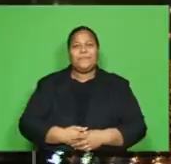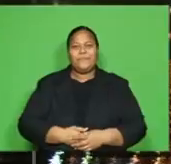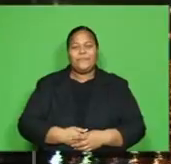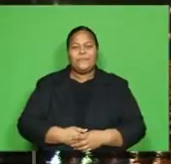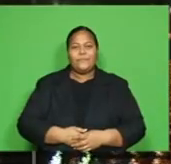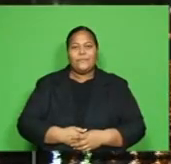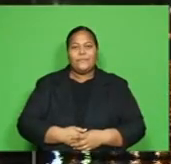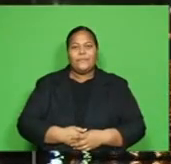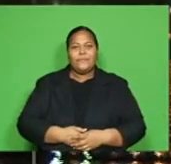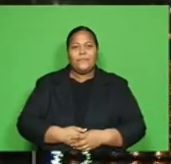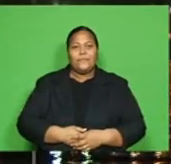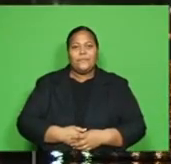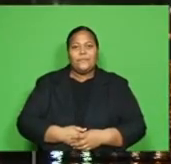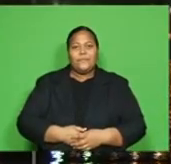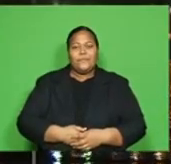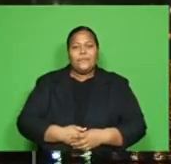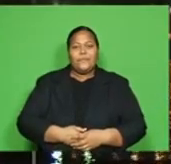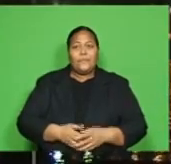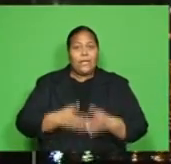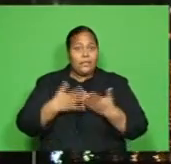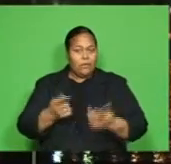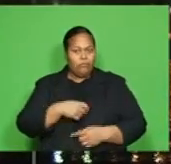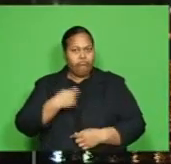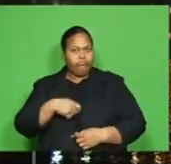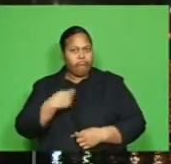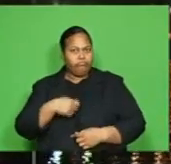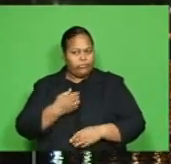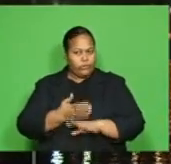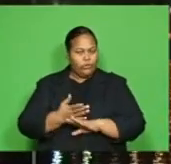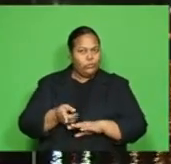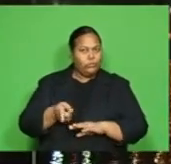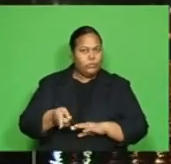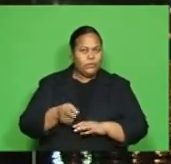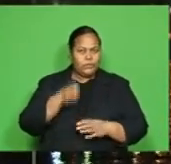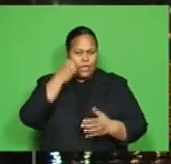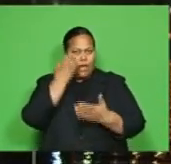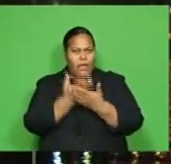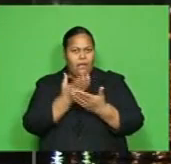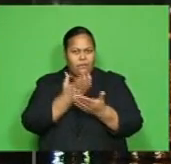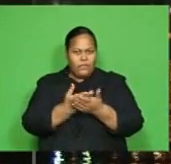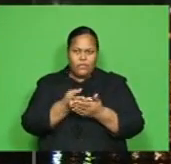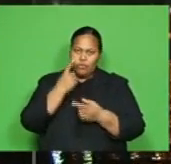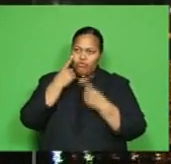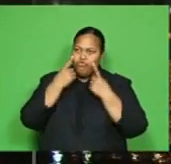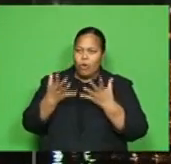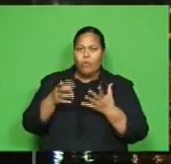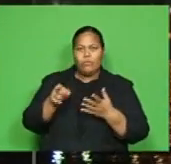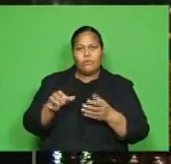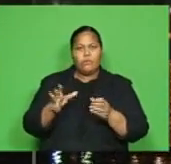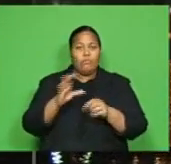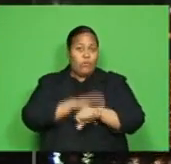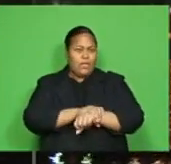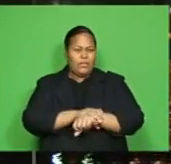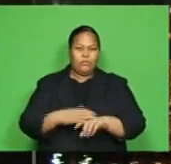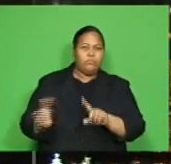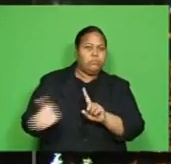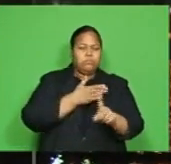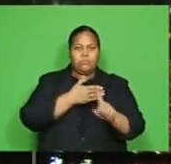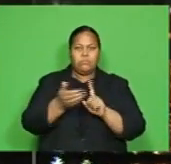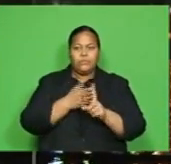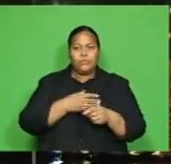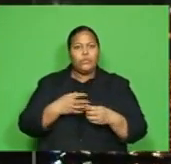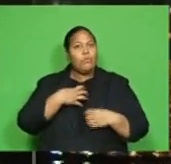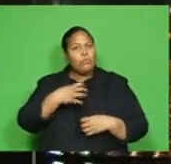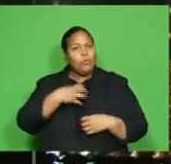There is renewed anger in the United States as evidence mounts of police brutality. More videos have emerged showing